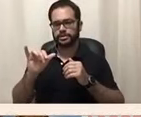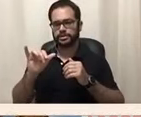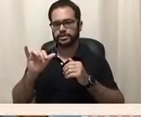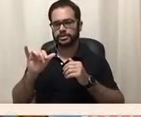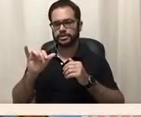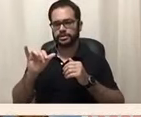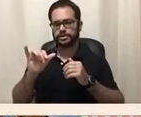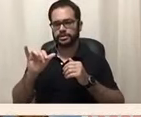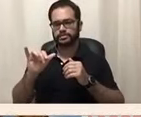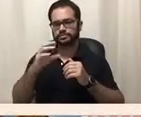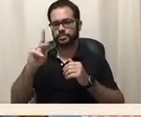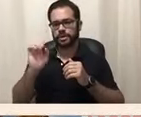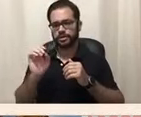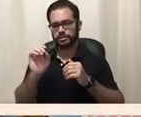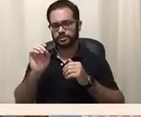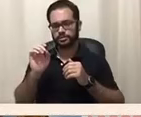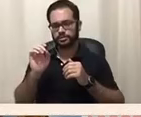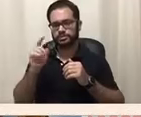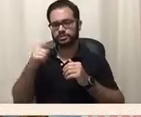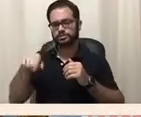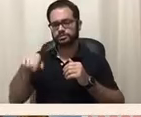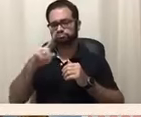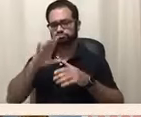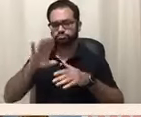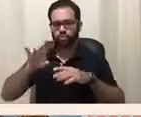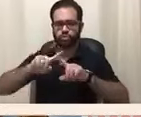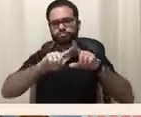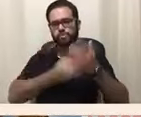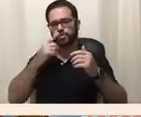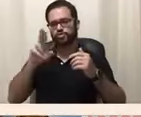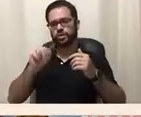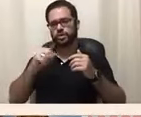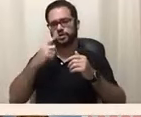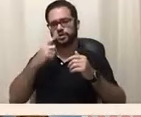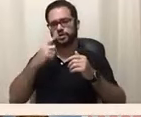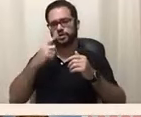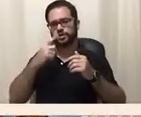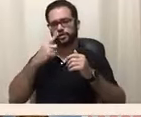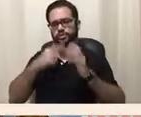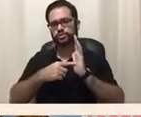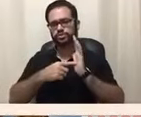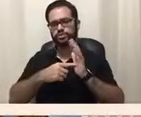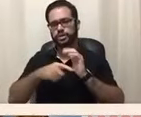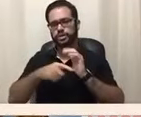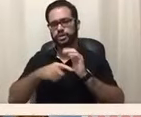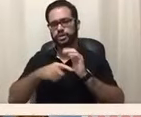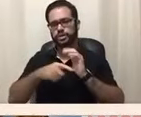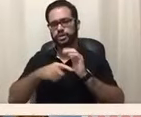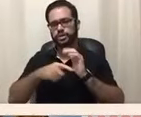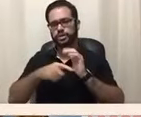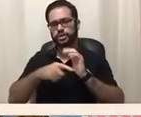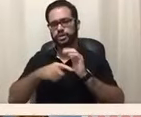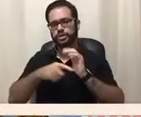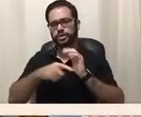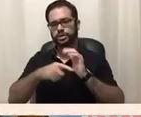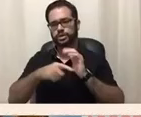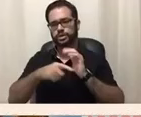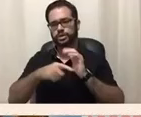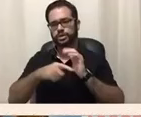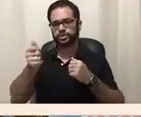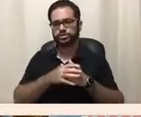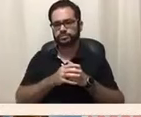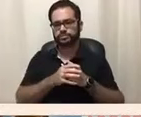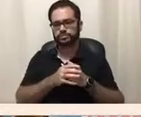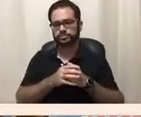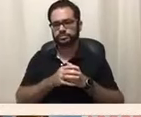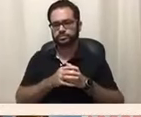the need for access to public transportation. After the passage of the ADA, ADAPT began